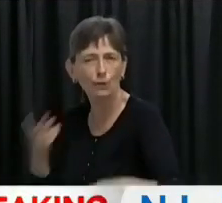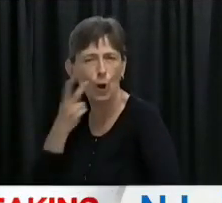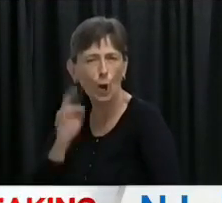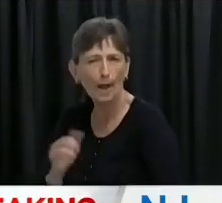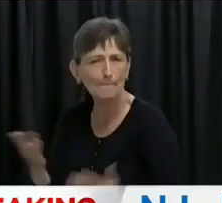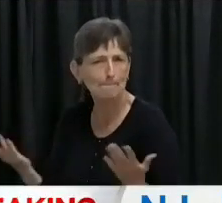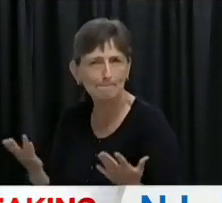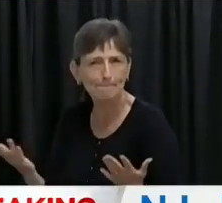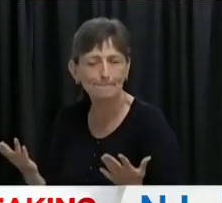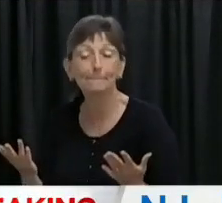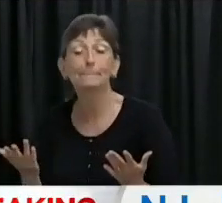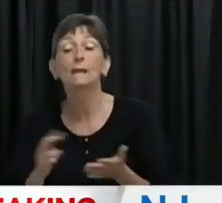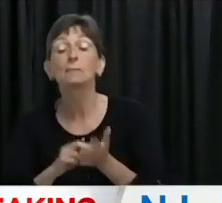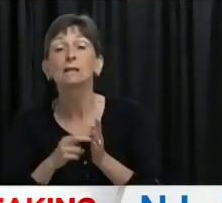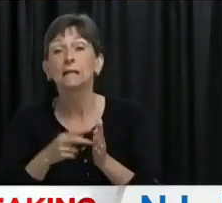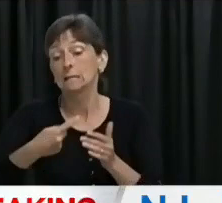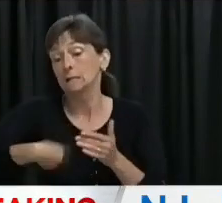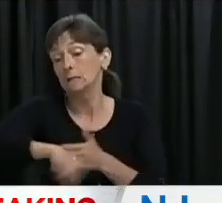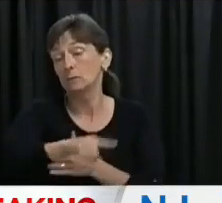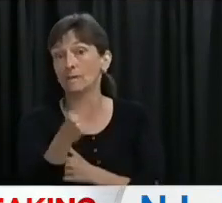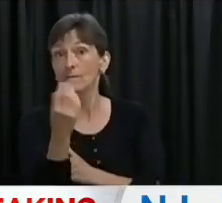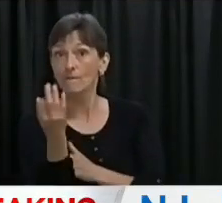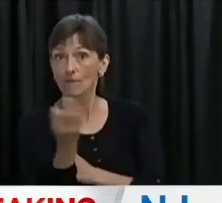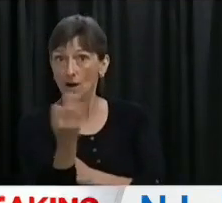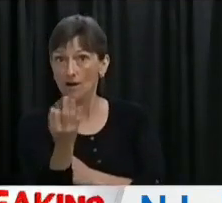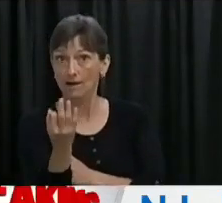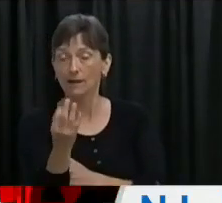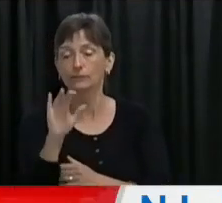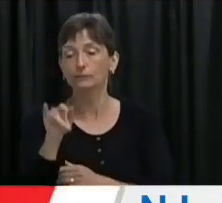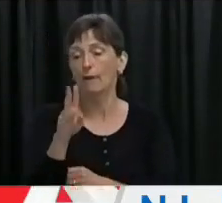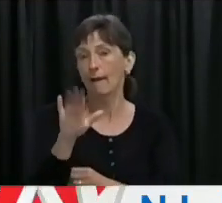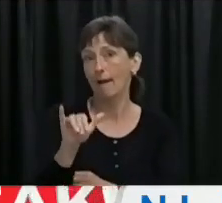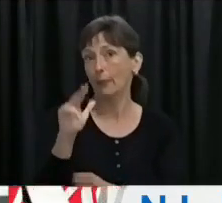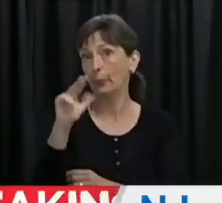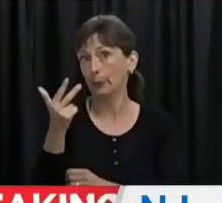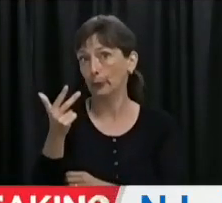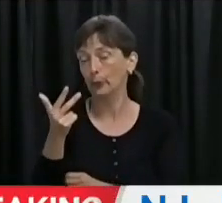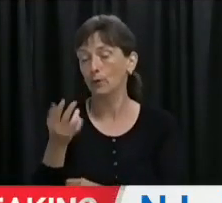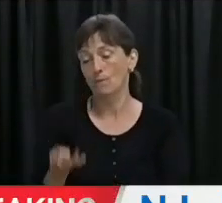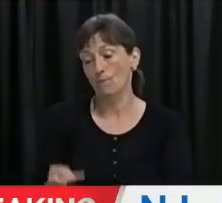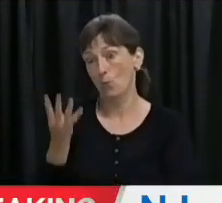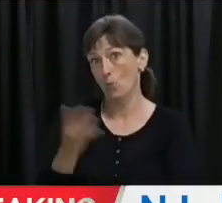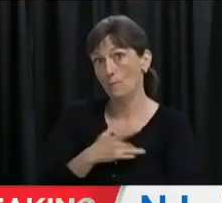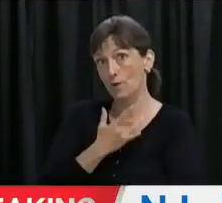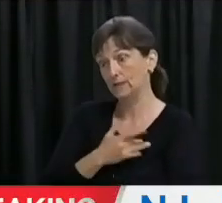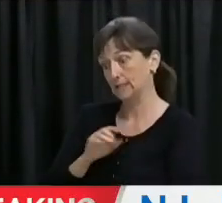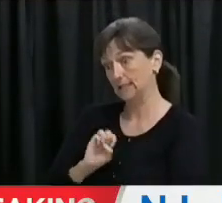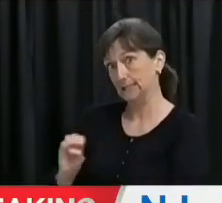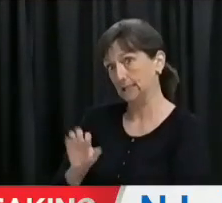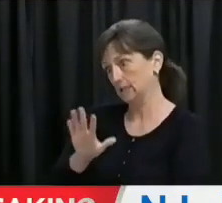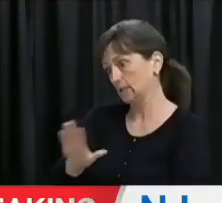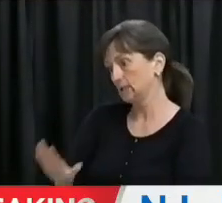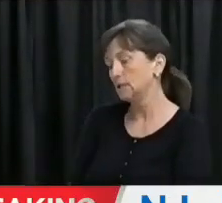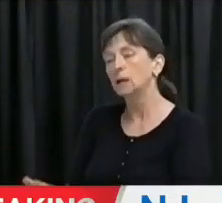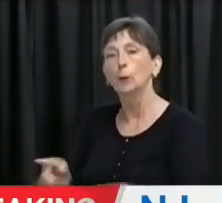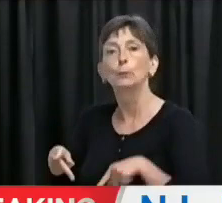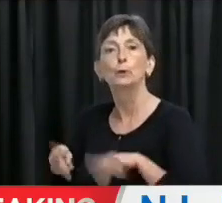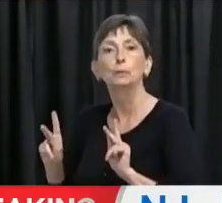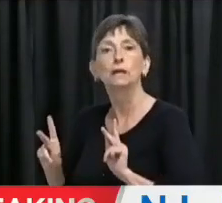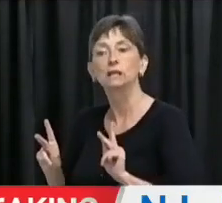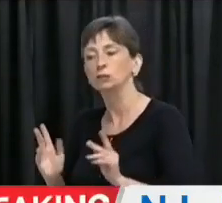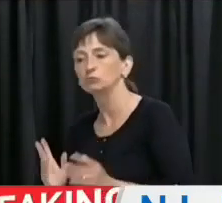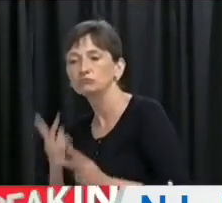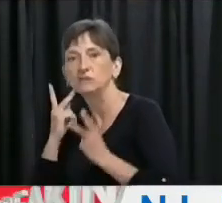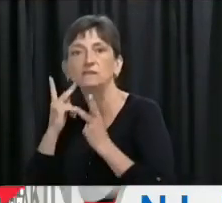that work? As of next Friday, July 3rd, residents in all four Atlantic provinces will now be permitted to travel